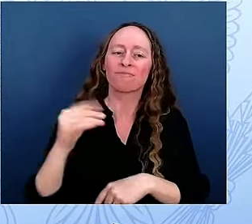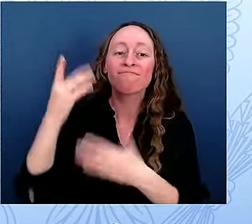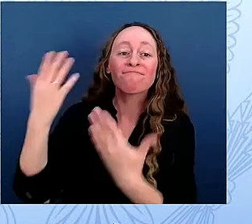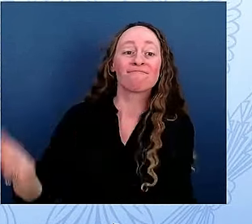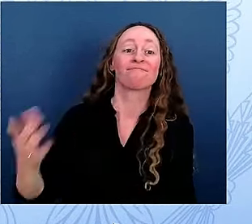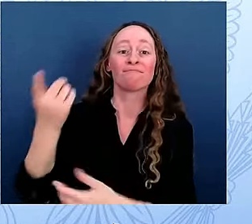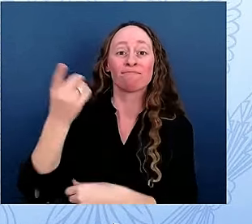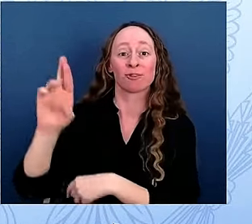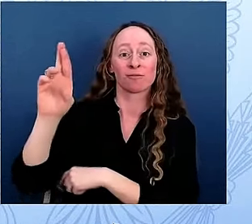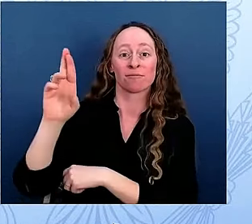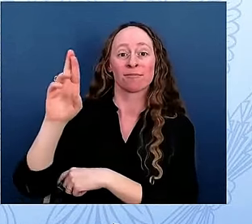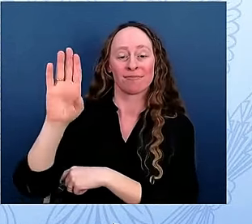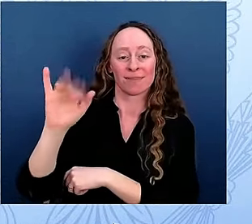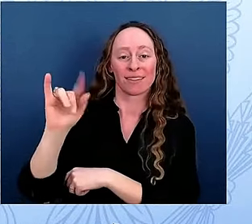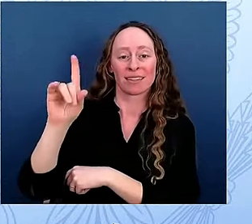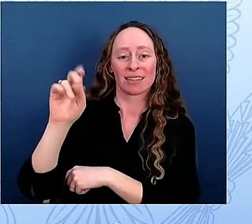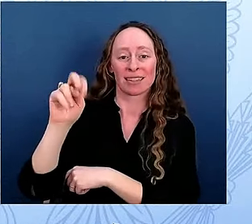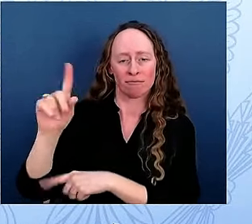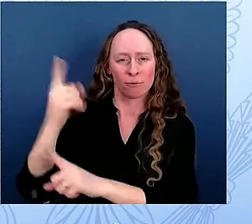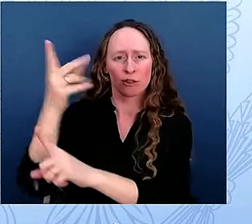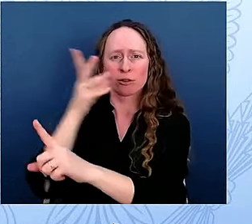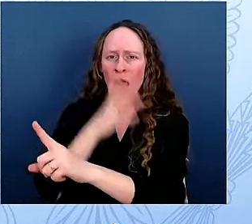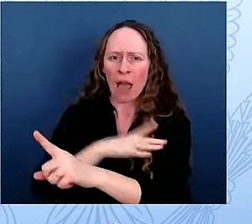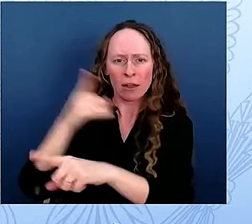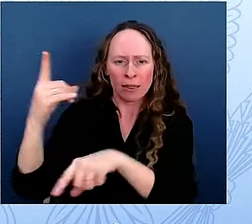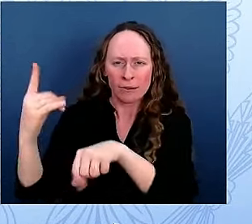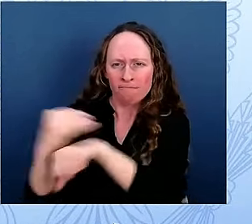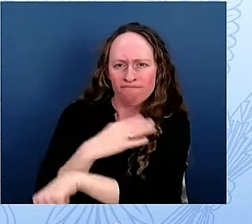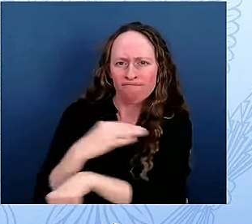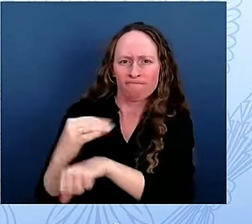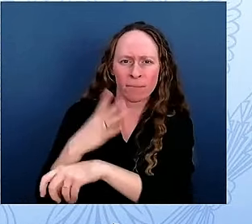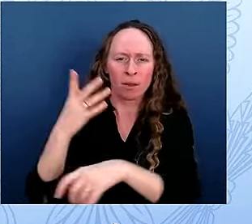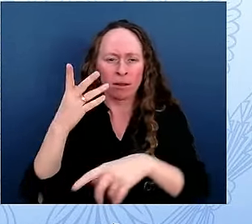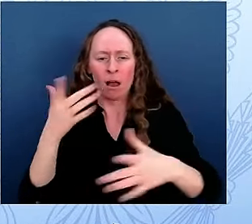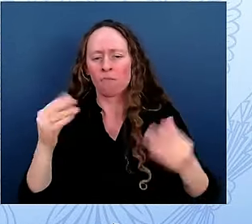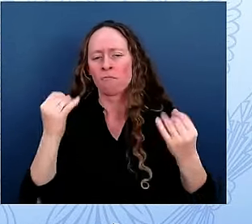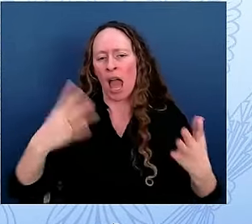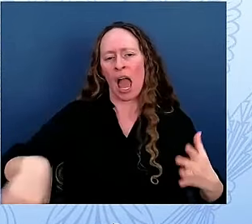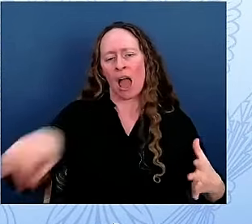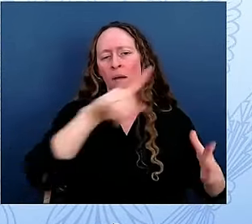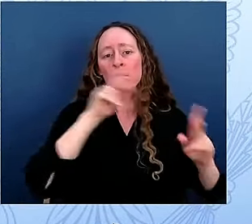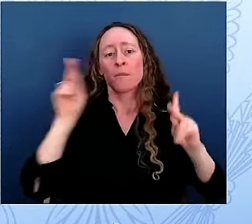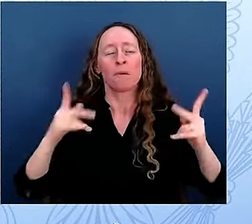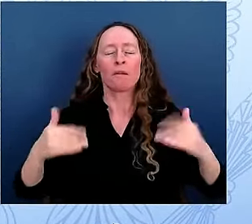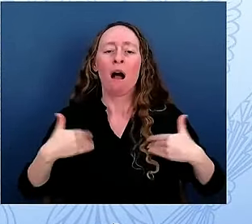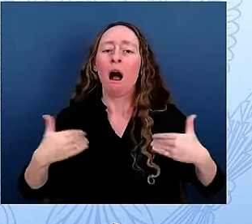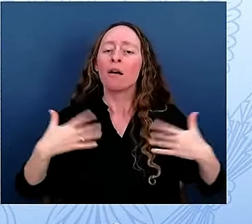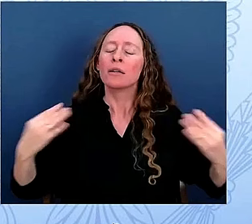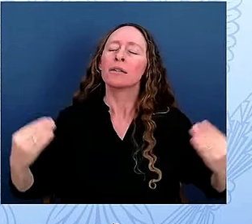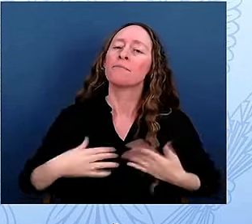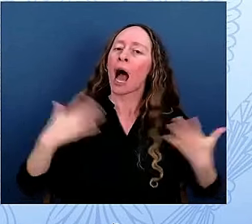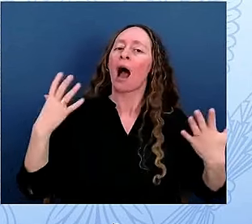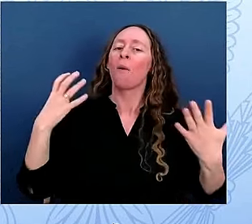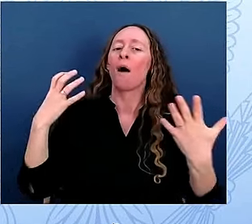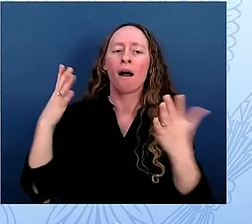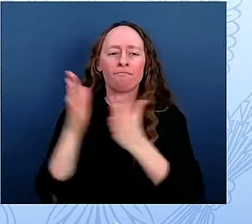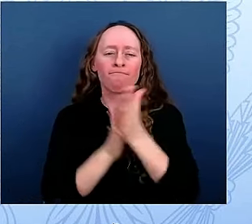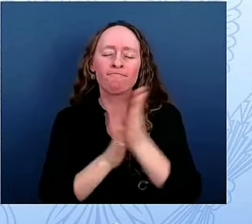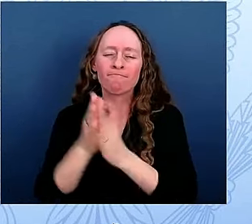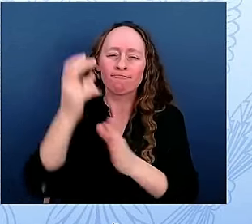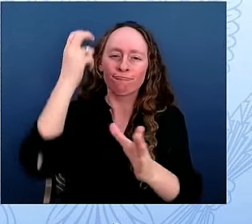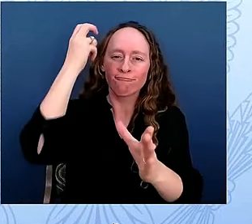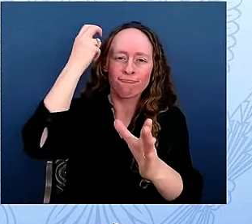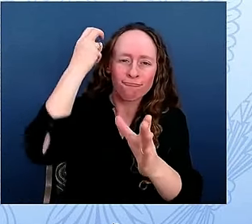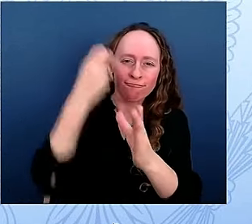inspired generations of people to embrace a level of learning and remember that all of us always have more to learn about our history.